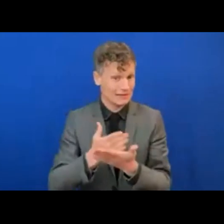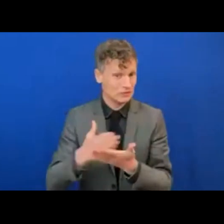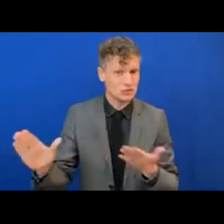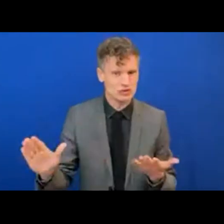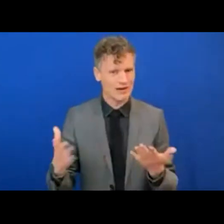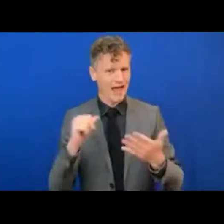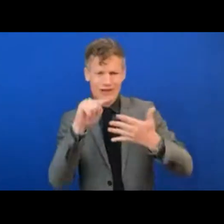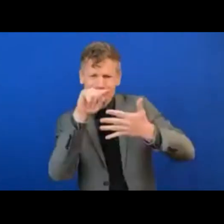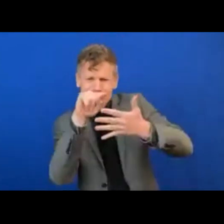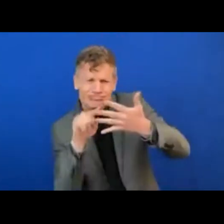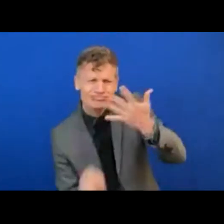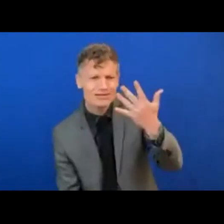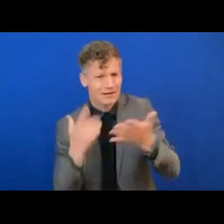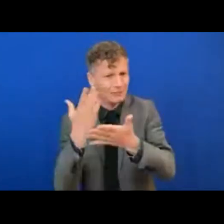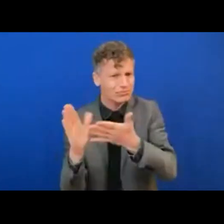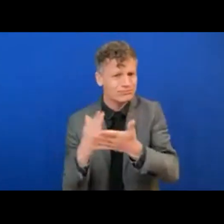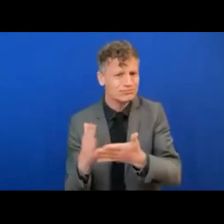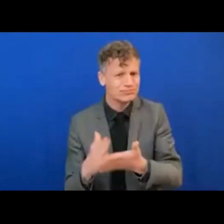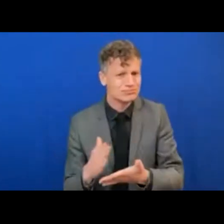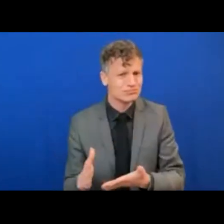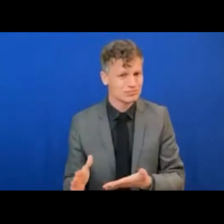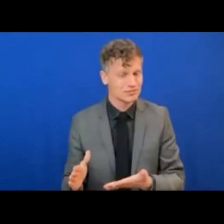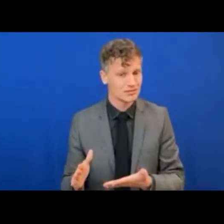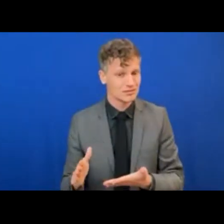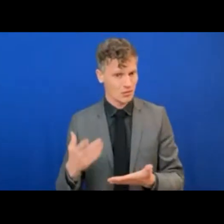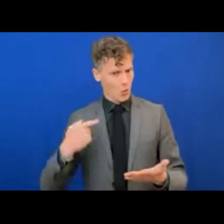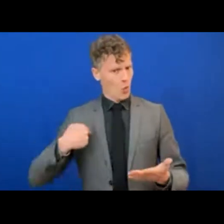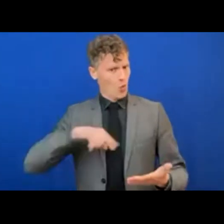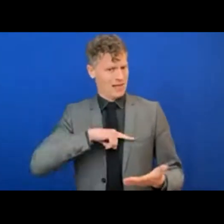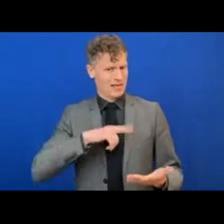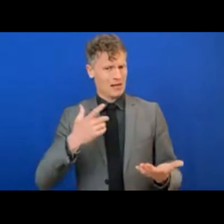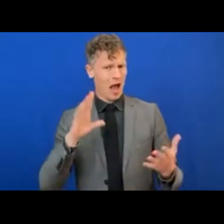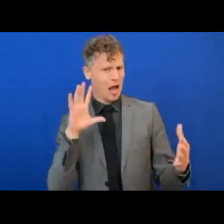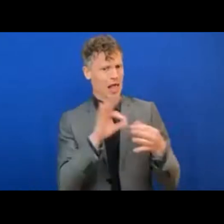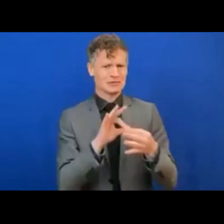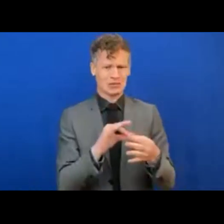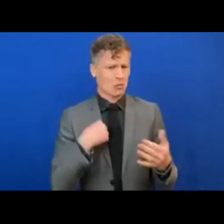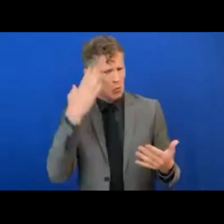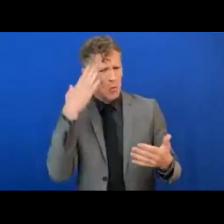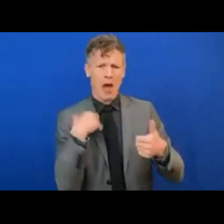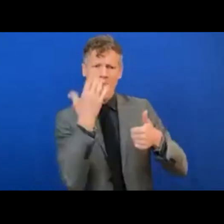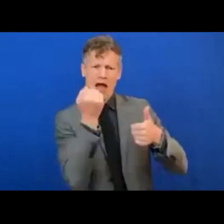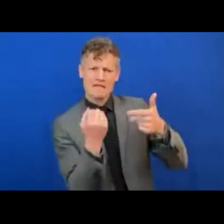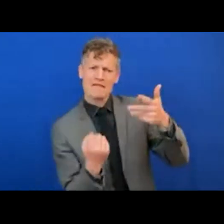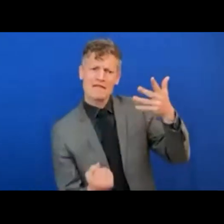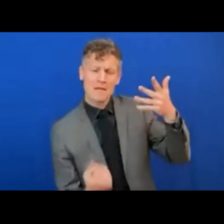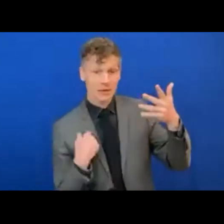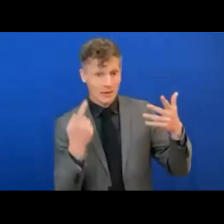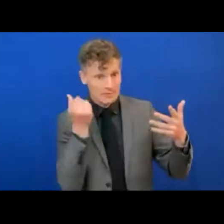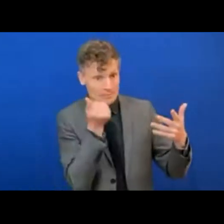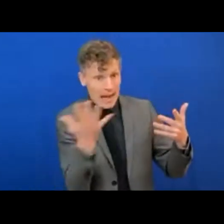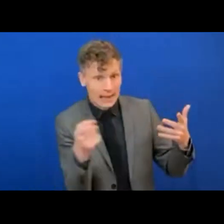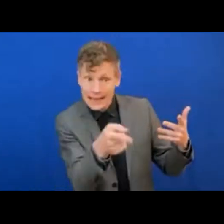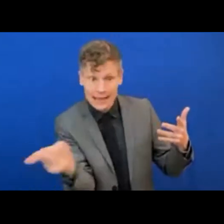opportunities that those of us that are already connected take for granted. Digital exclusion particularly